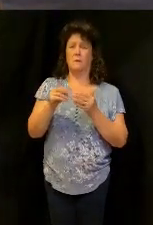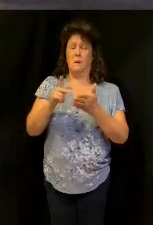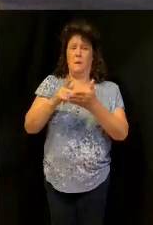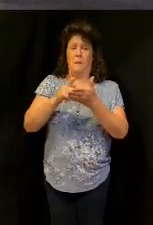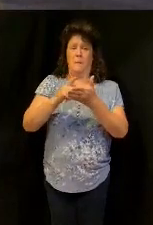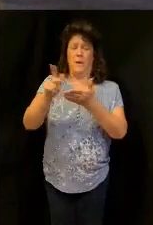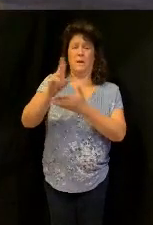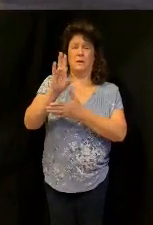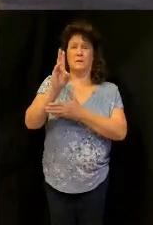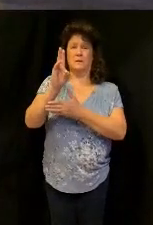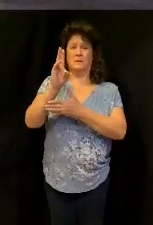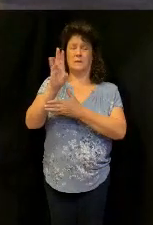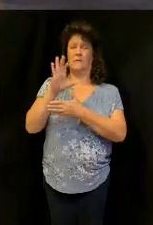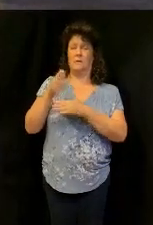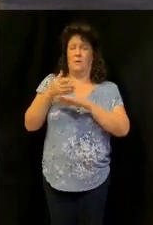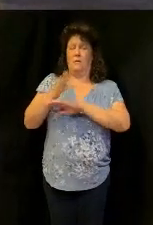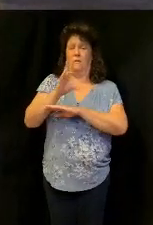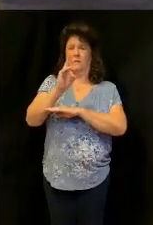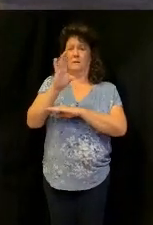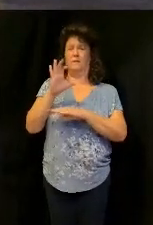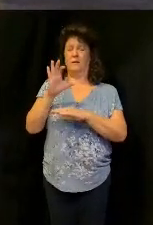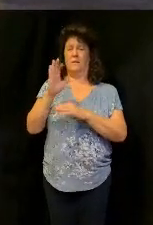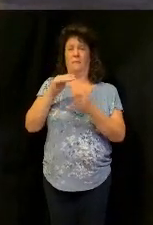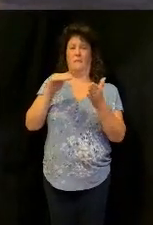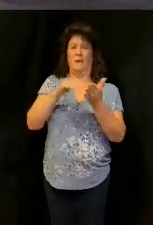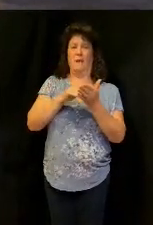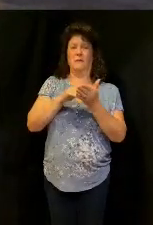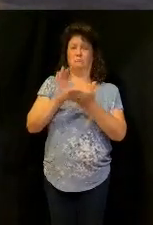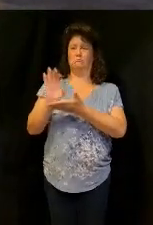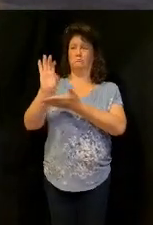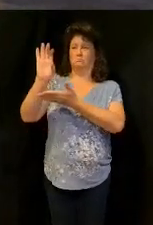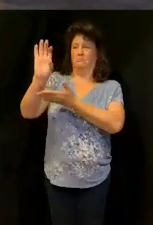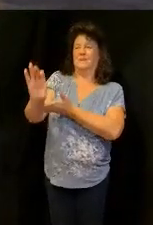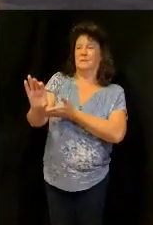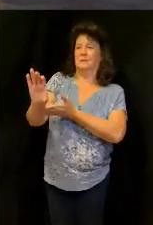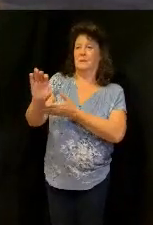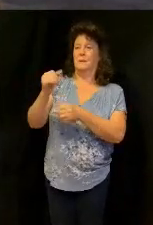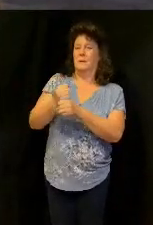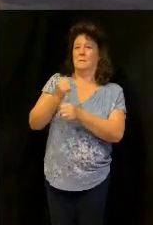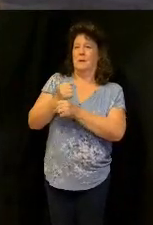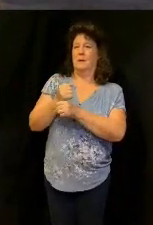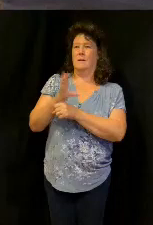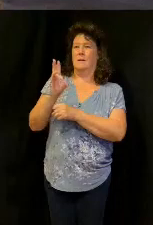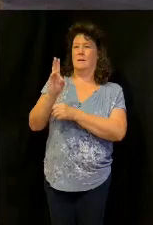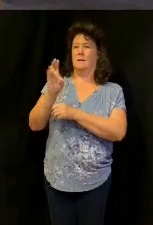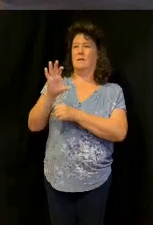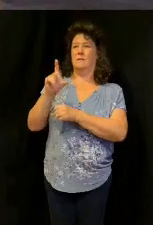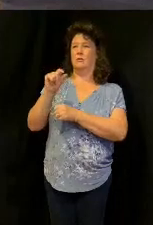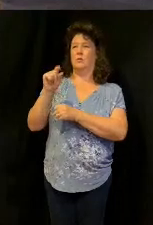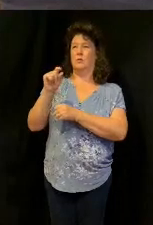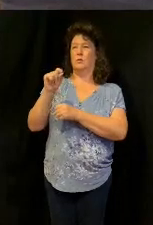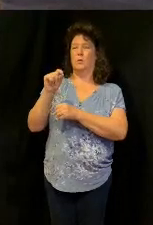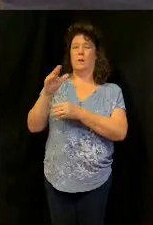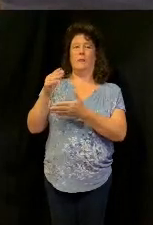over $700,000 down to make that thing $720,000 that you finance.